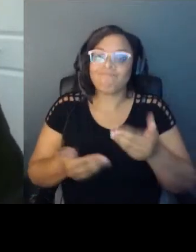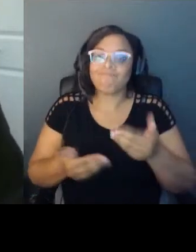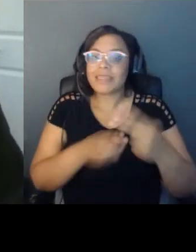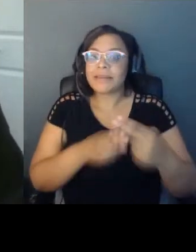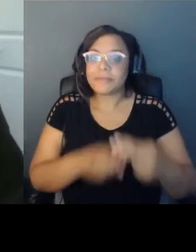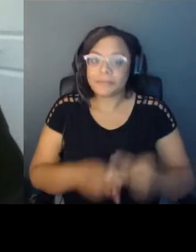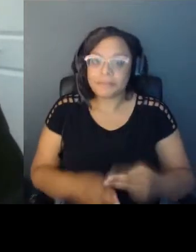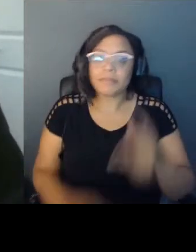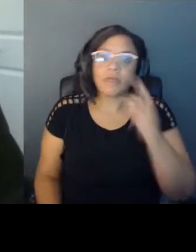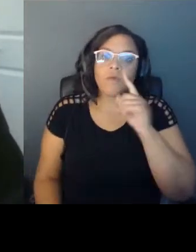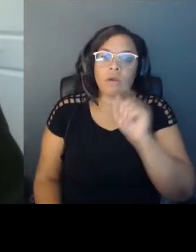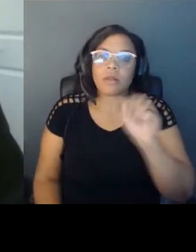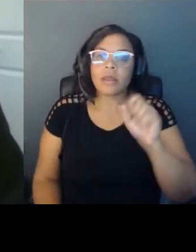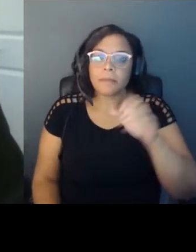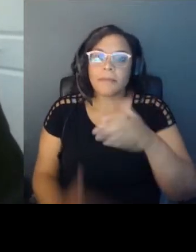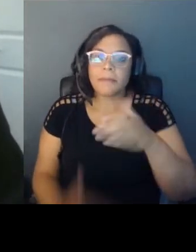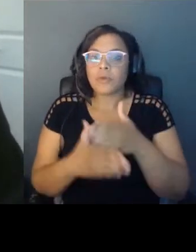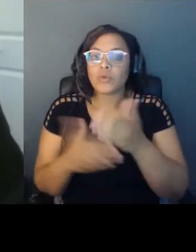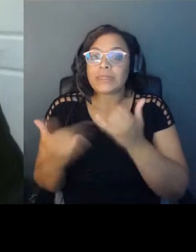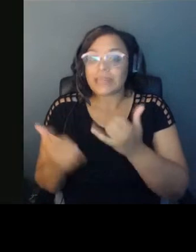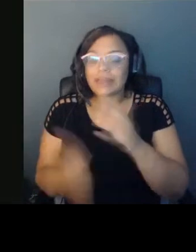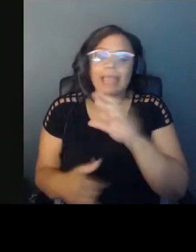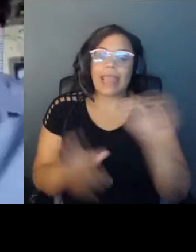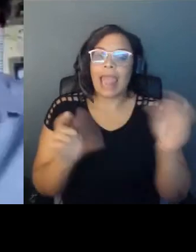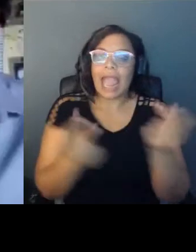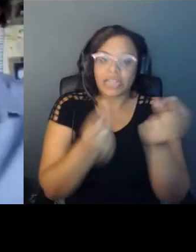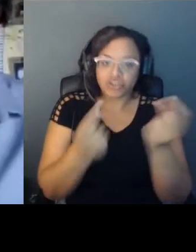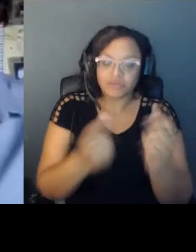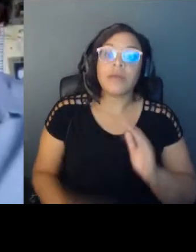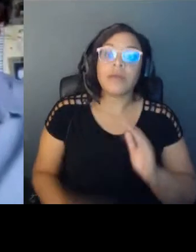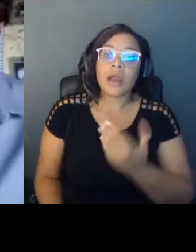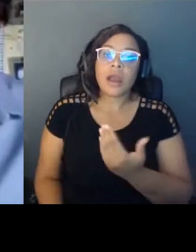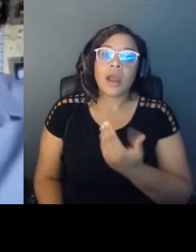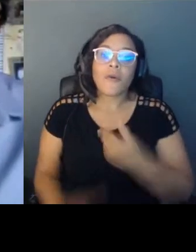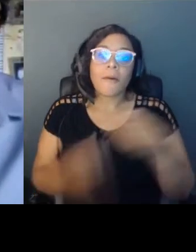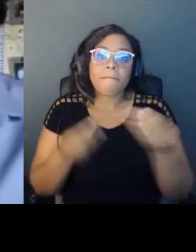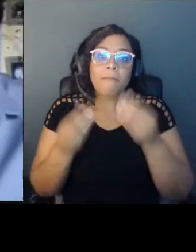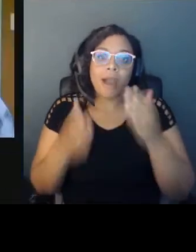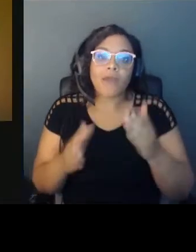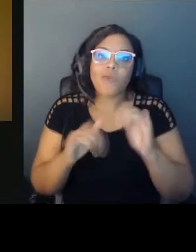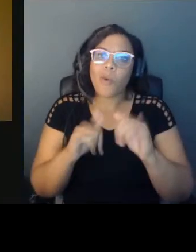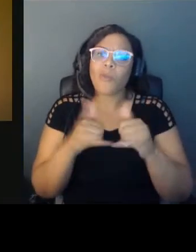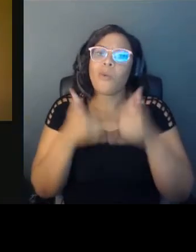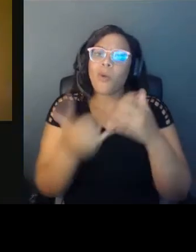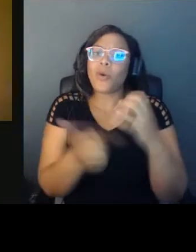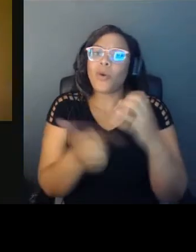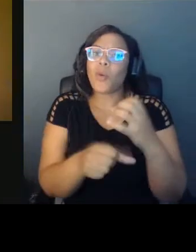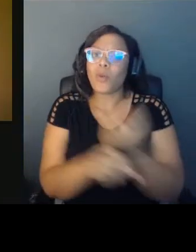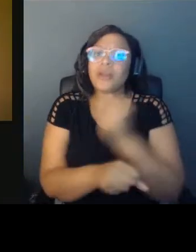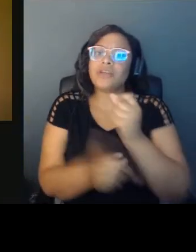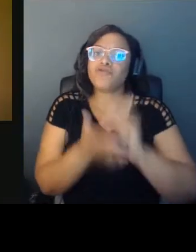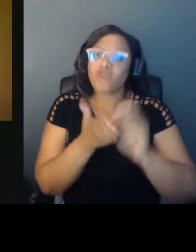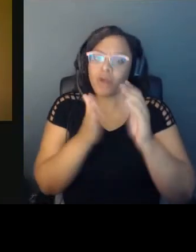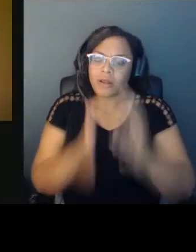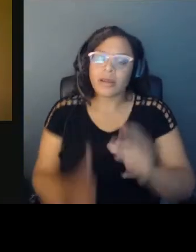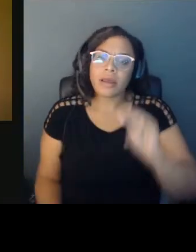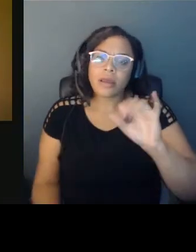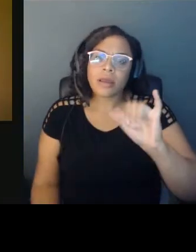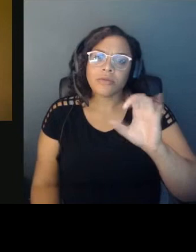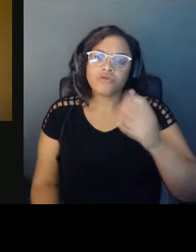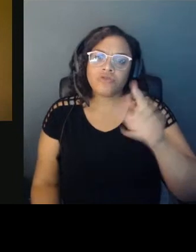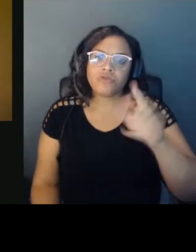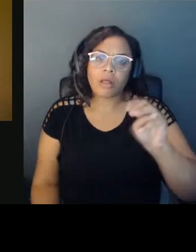Please welcome our moderator, award-winning journalist Michelle Martin, and our